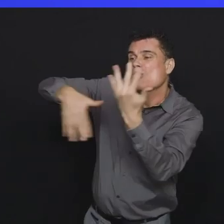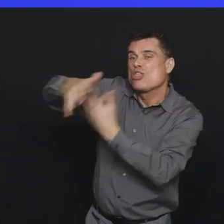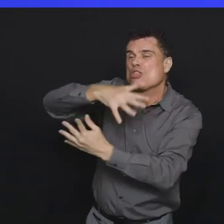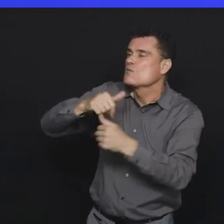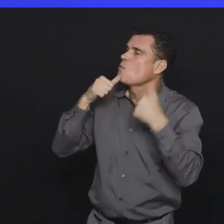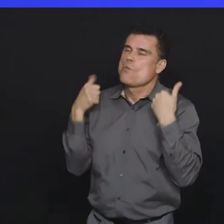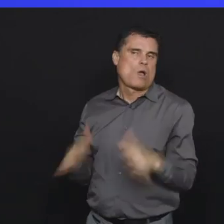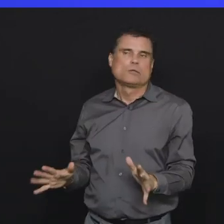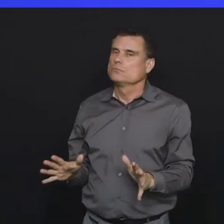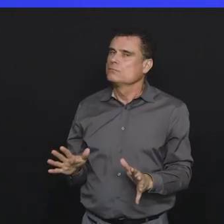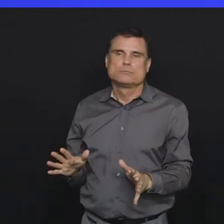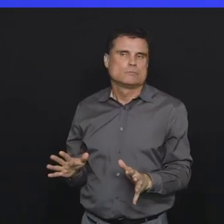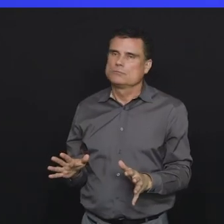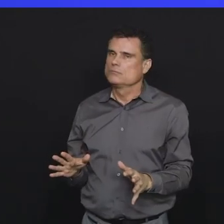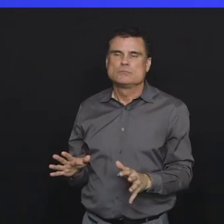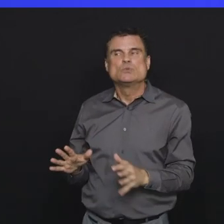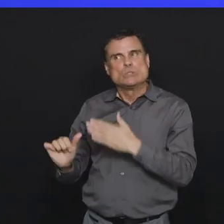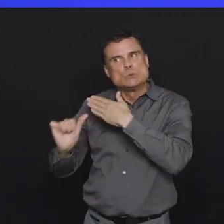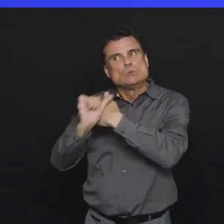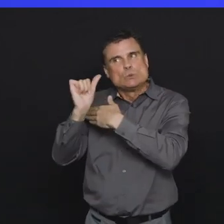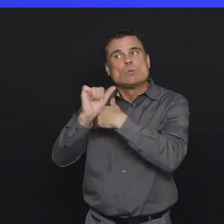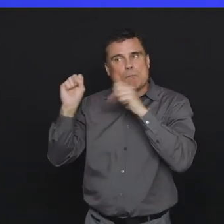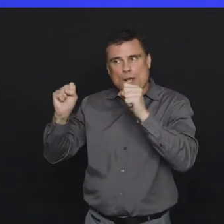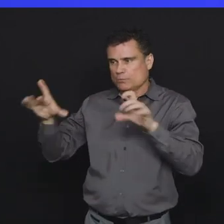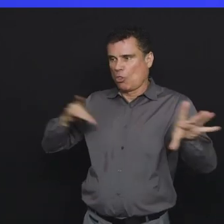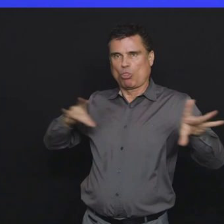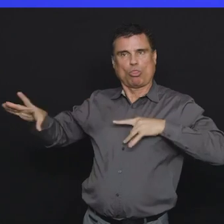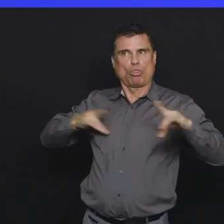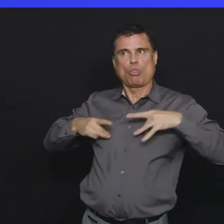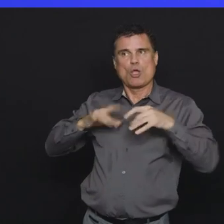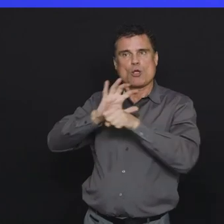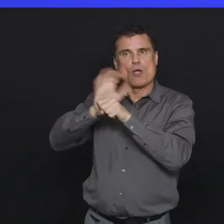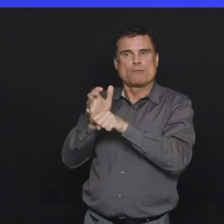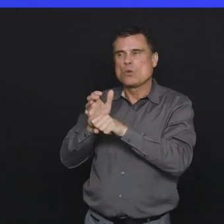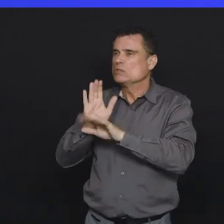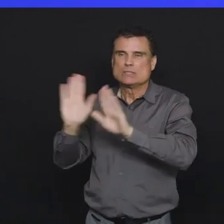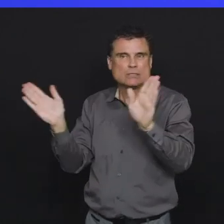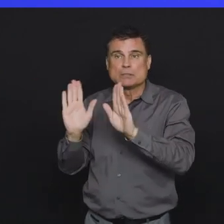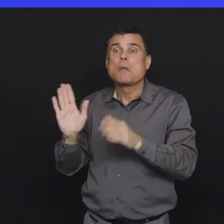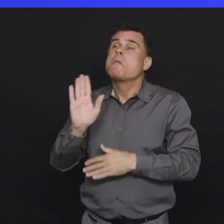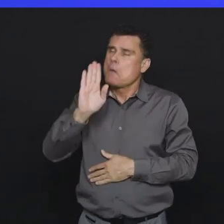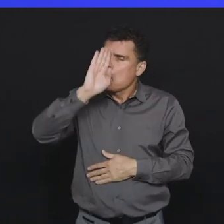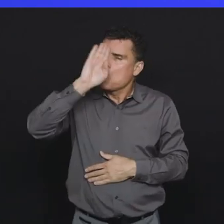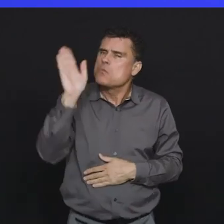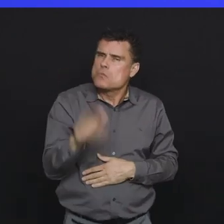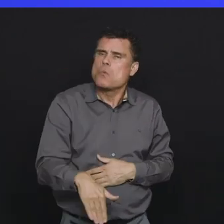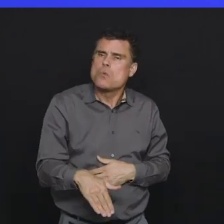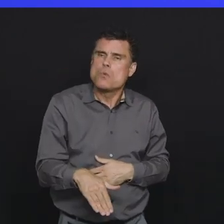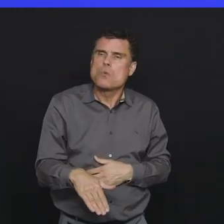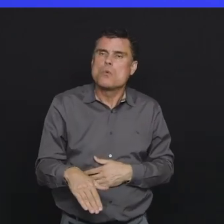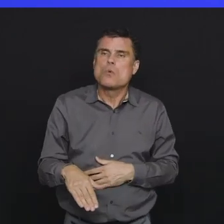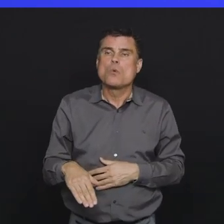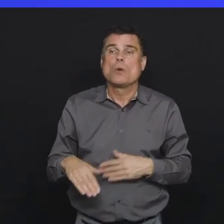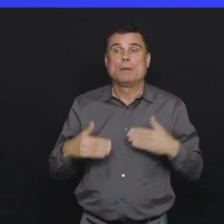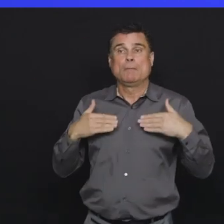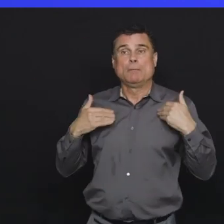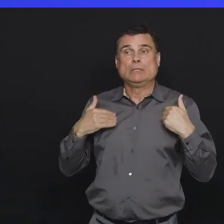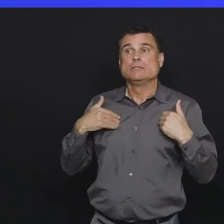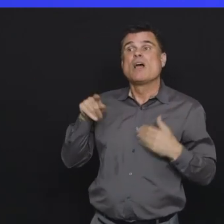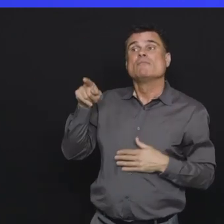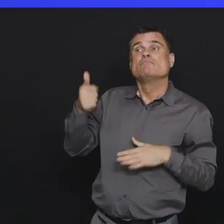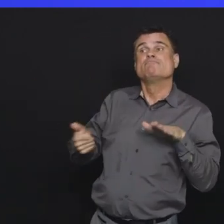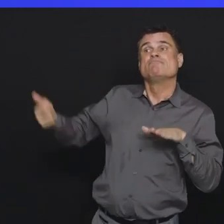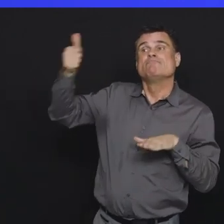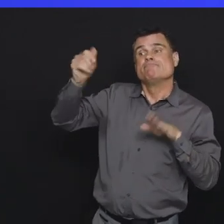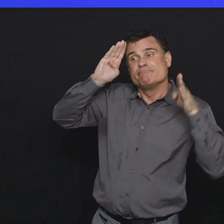people are going and mingling in large groups because of the risk right now that that entails. I will